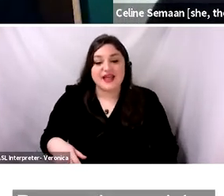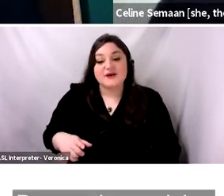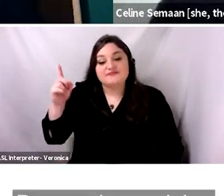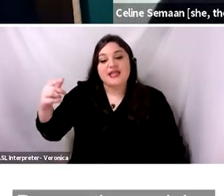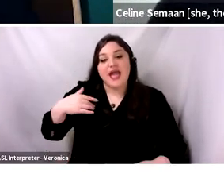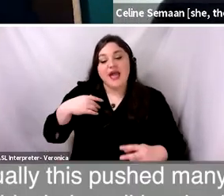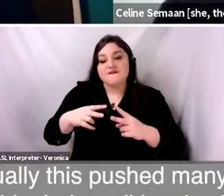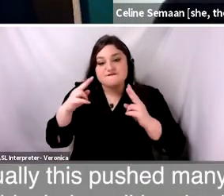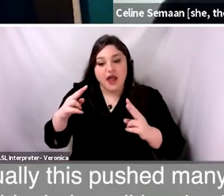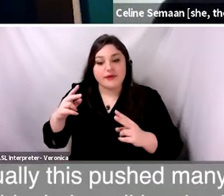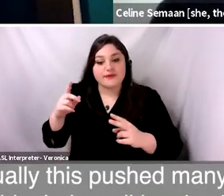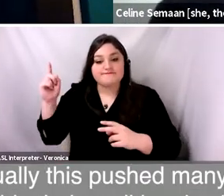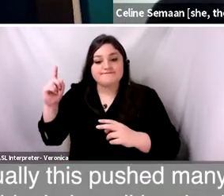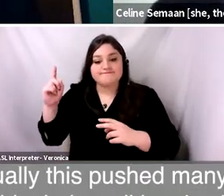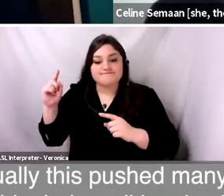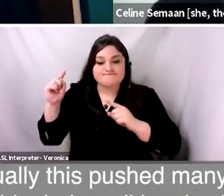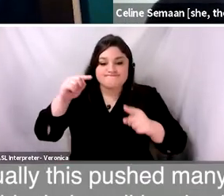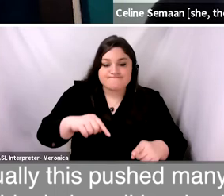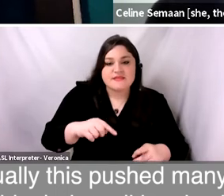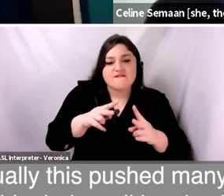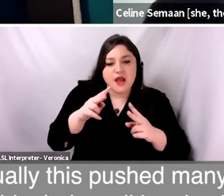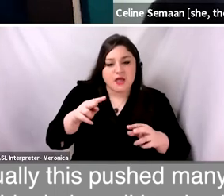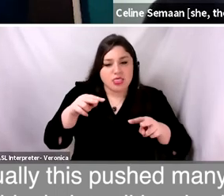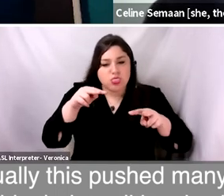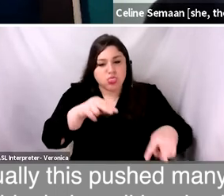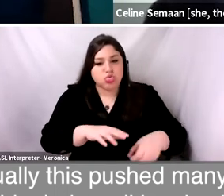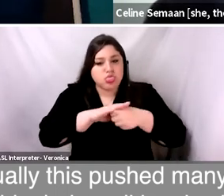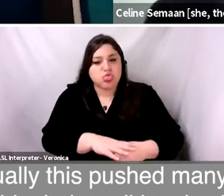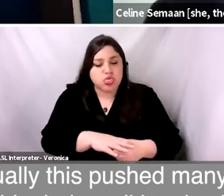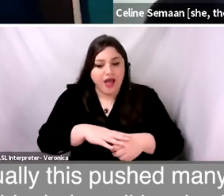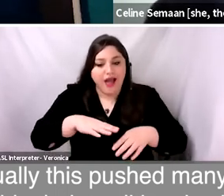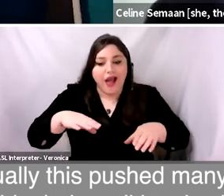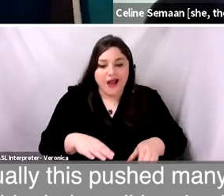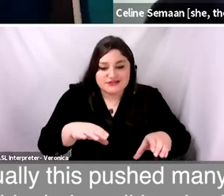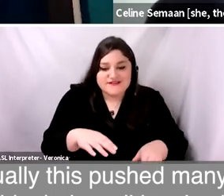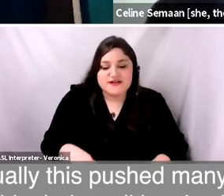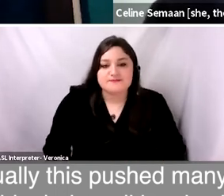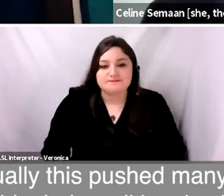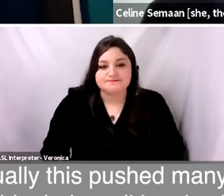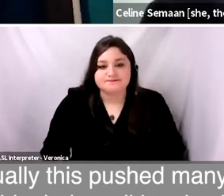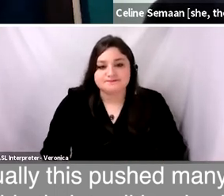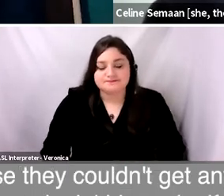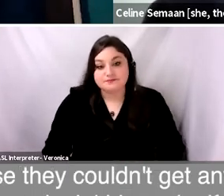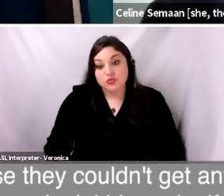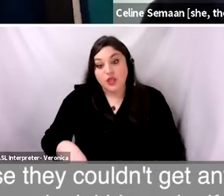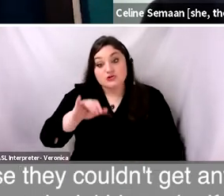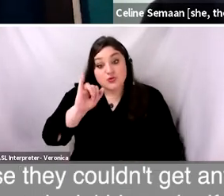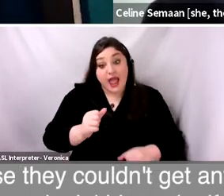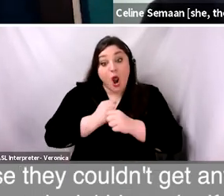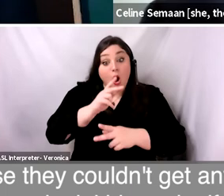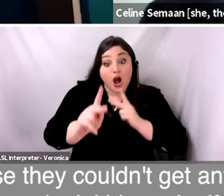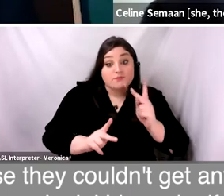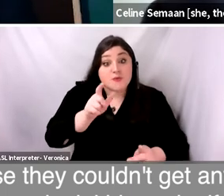activity. And actually this pushed many actually to hide their traditional culture because they